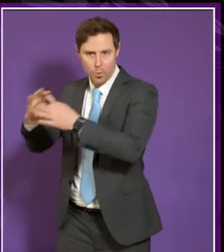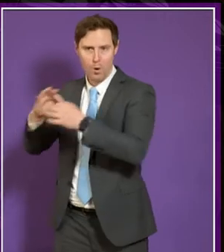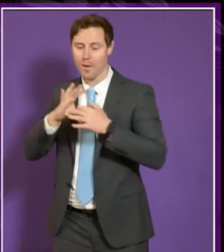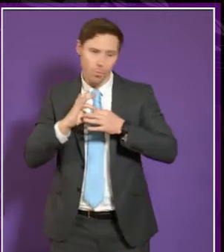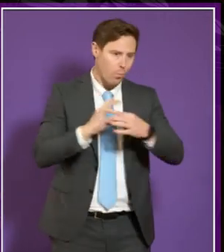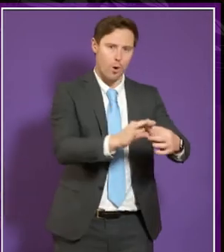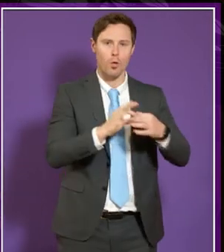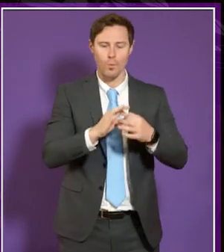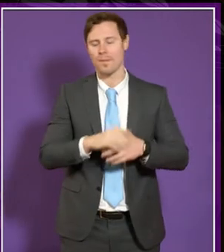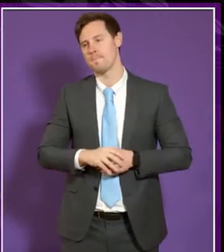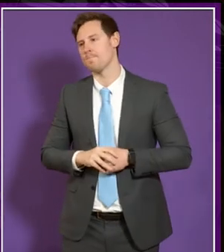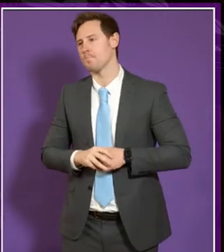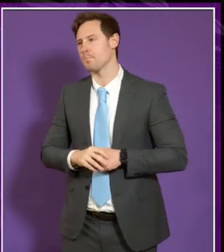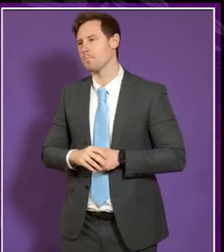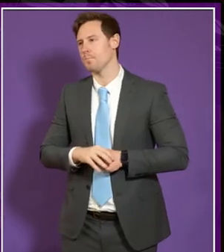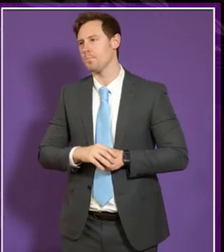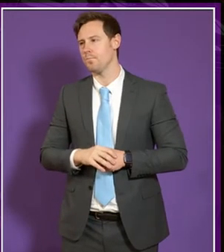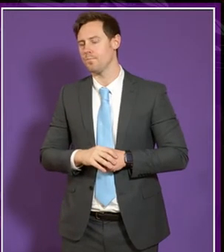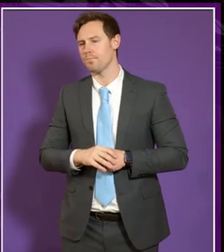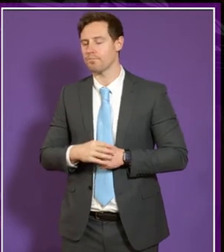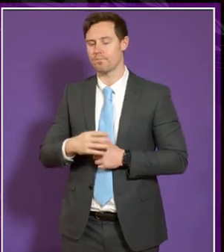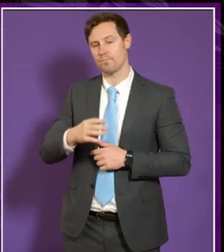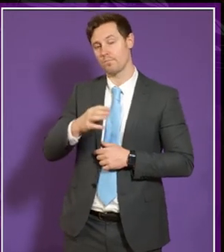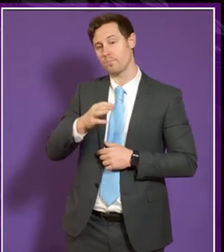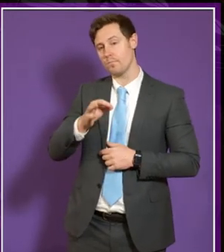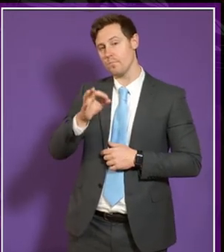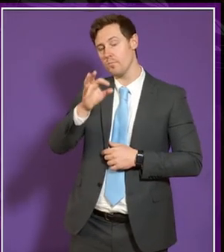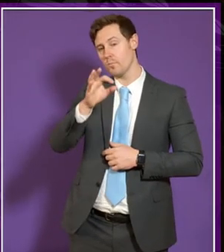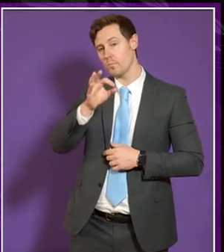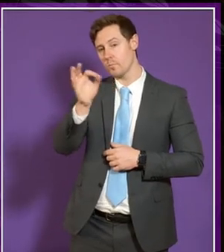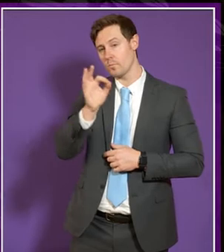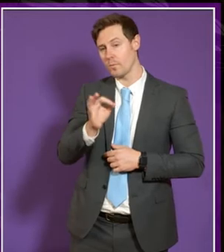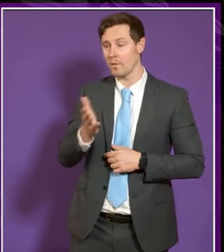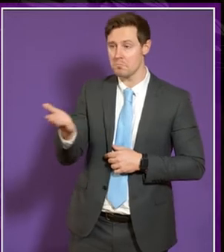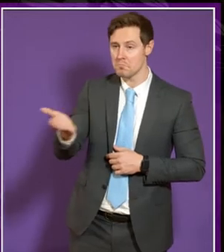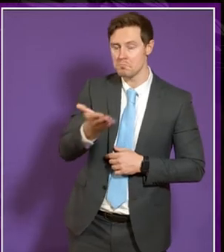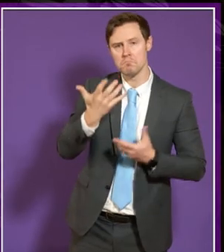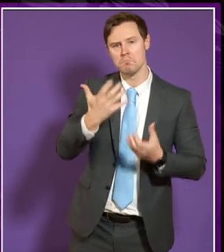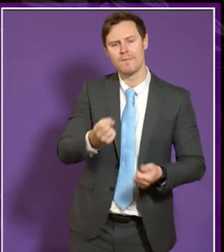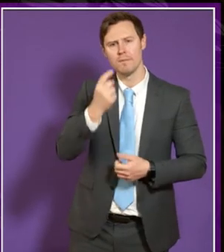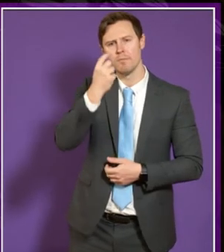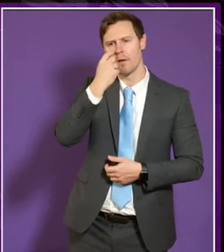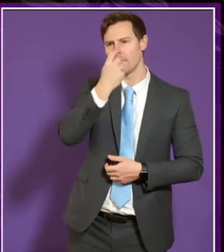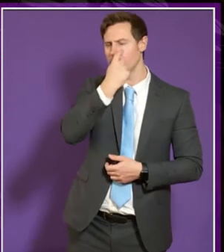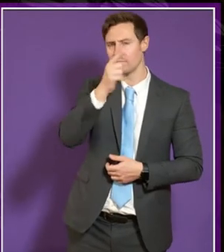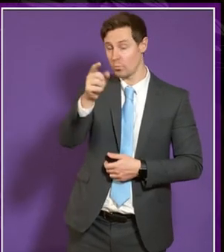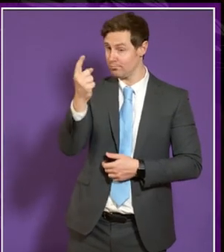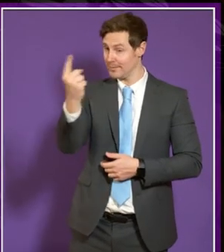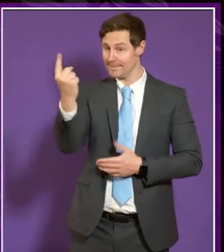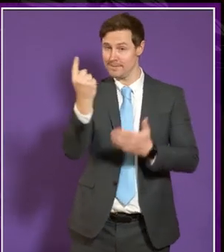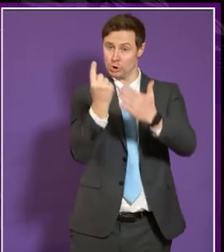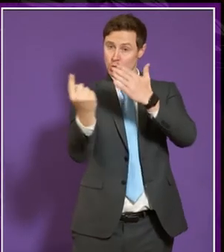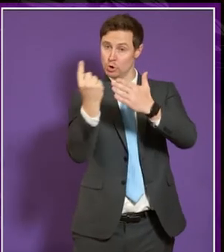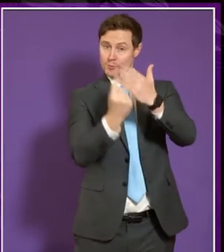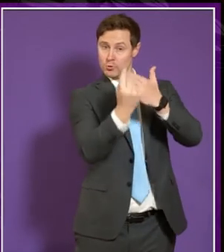yeah so we do have that how do you think that um or do you have any evidence of your individual institutions taking